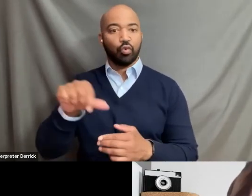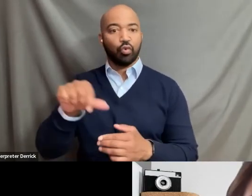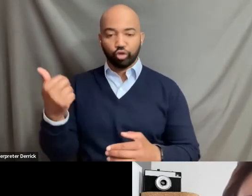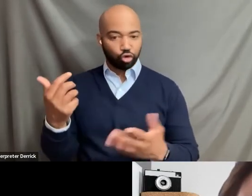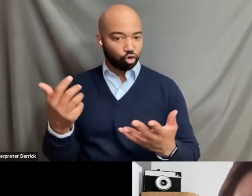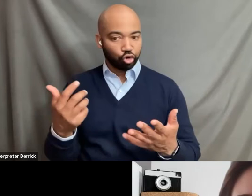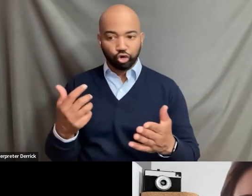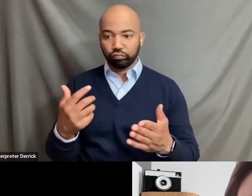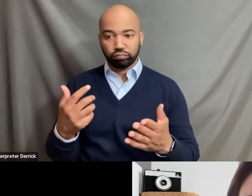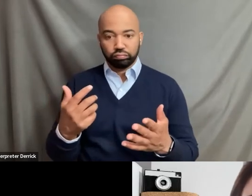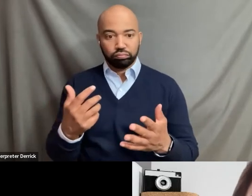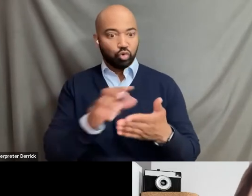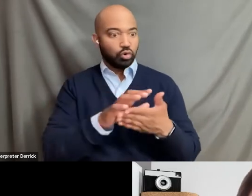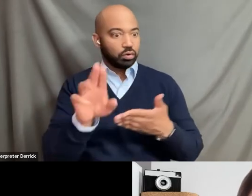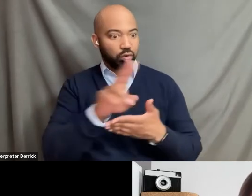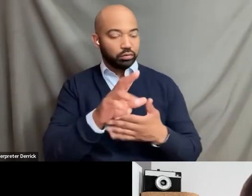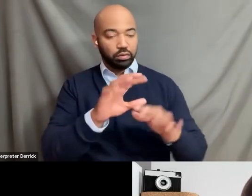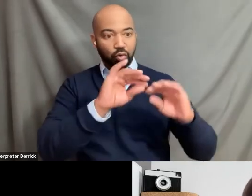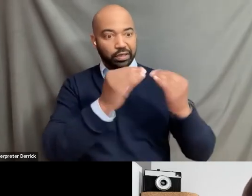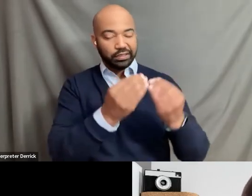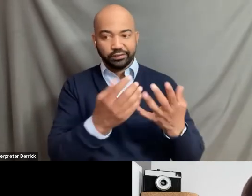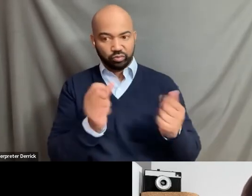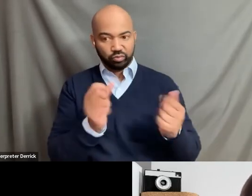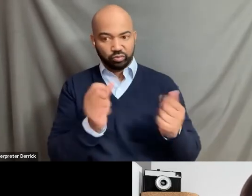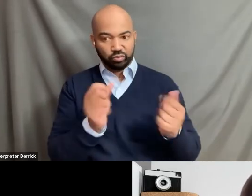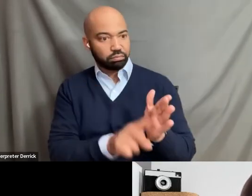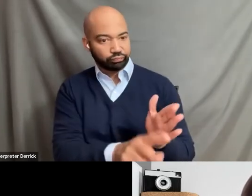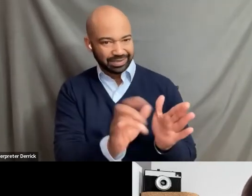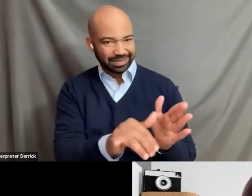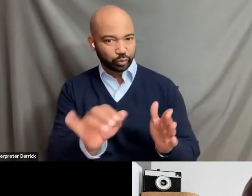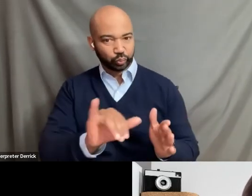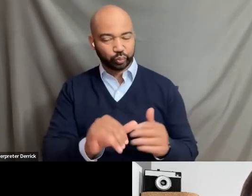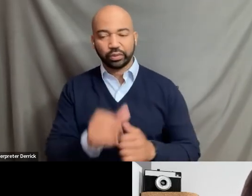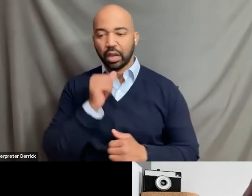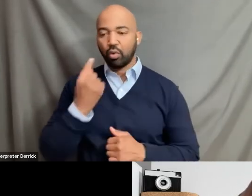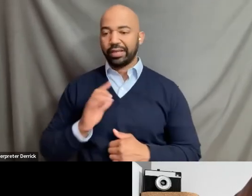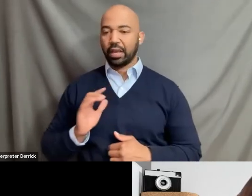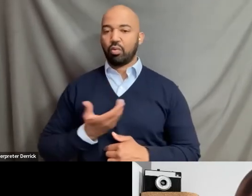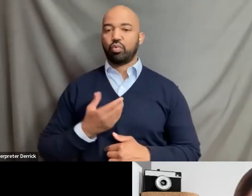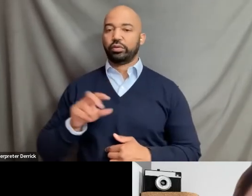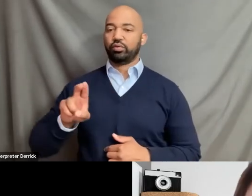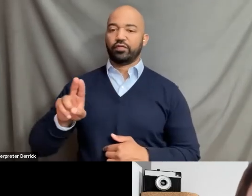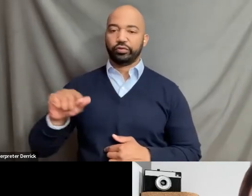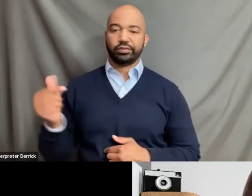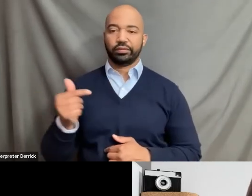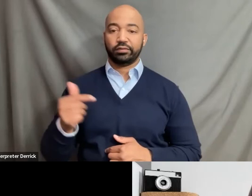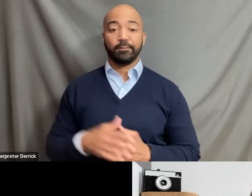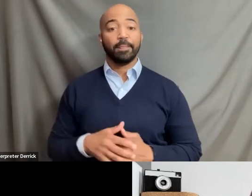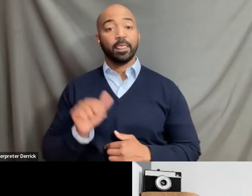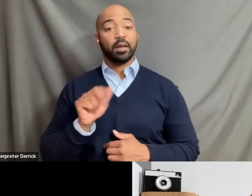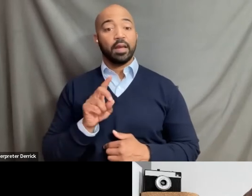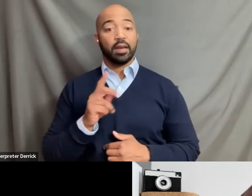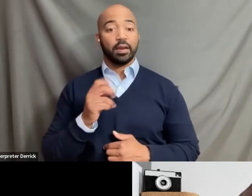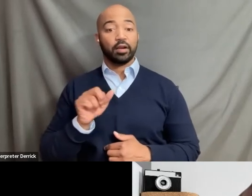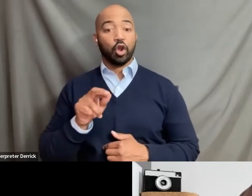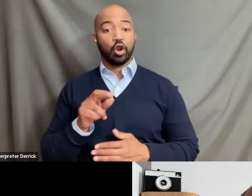the same topic in other organizations and regarding things. If I think that ADCA results would be similar.